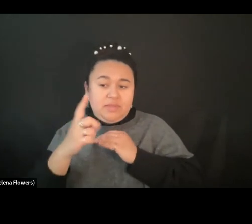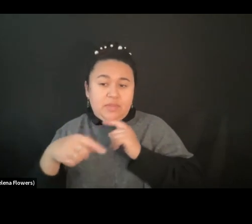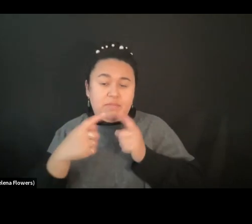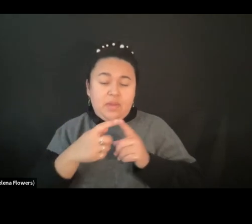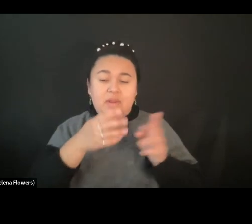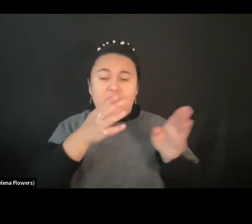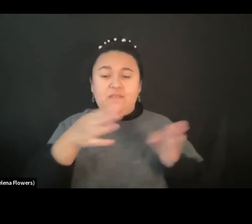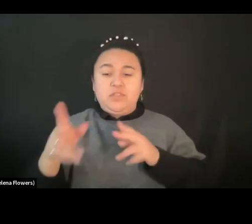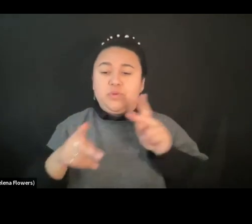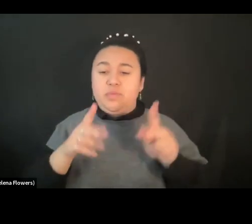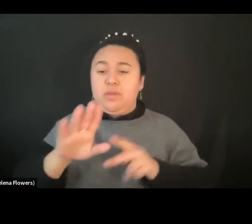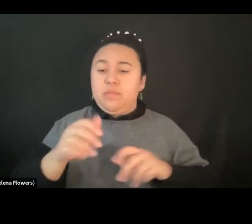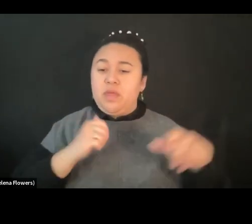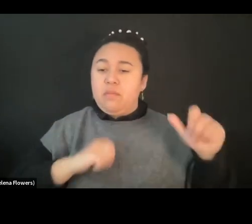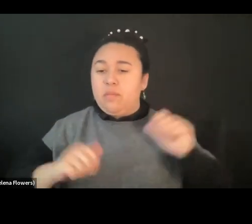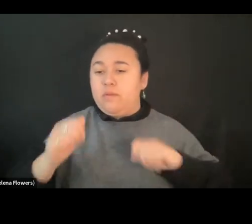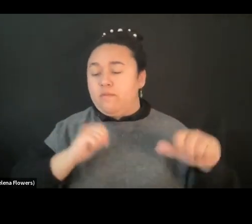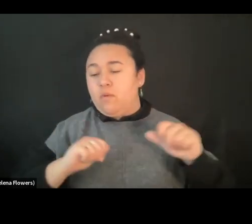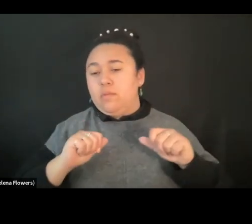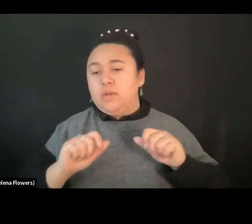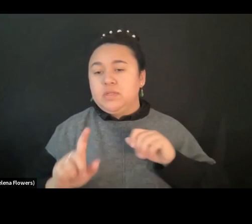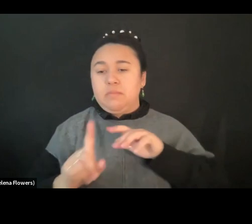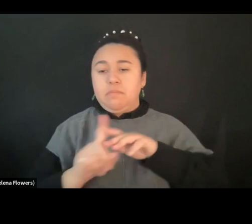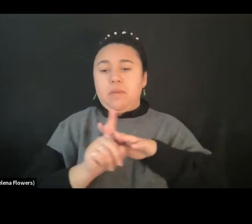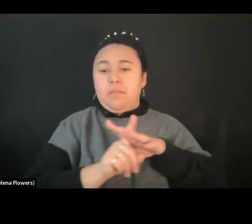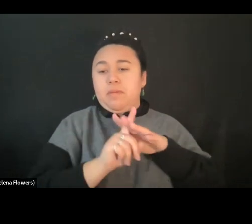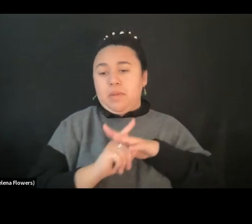are, you know, emerging here and there? Yeah.